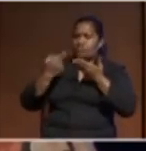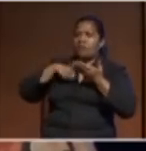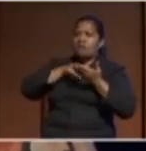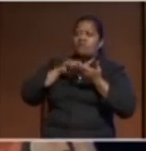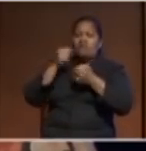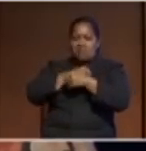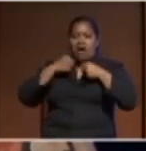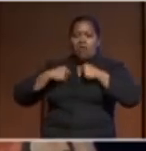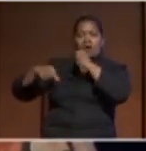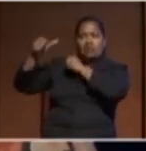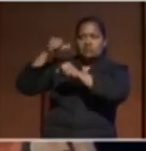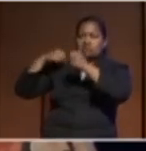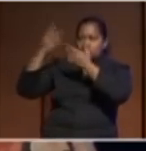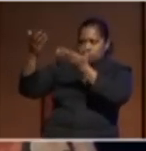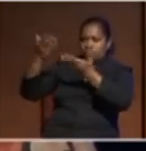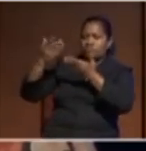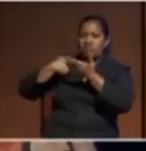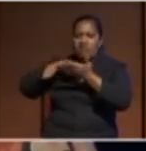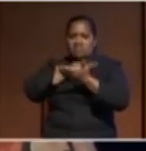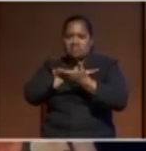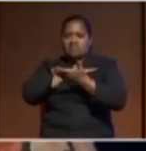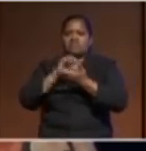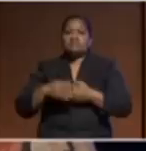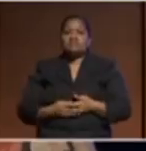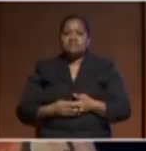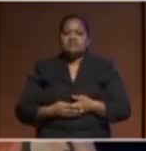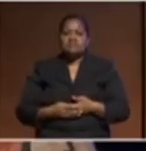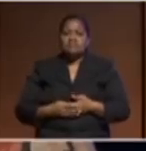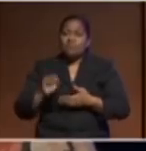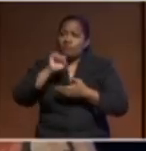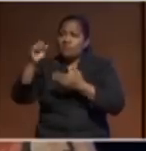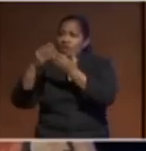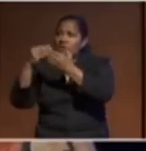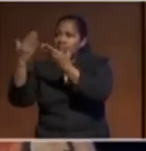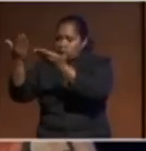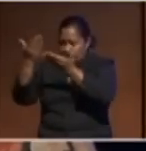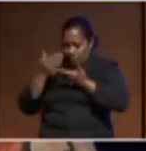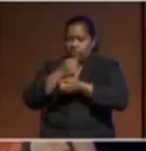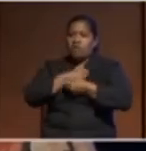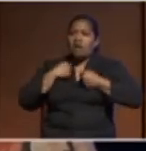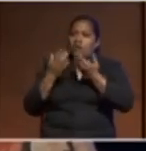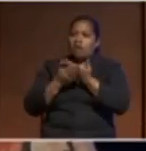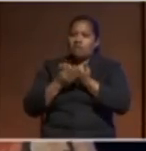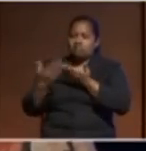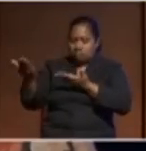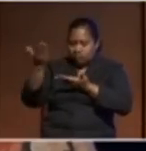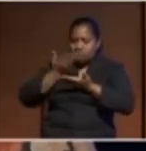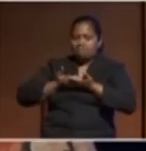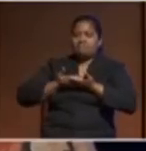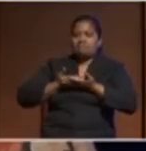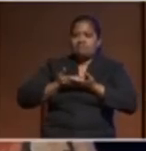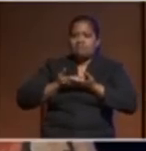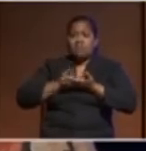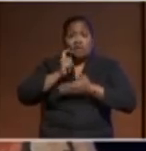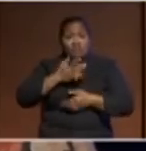ancestors from their hands into our hands if you are interested I can share you with that covenant